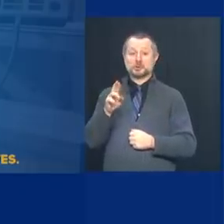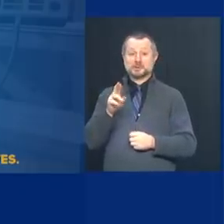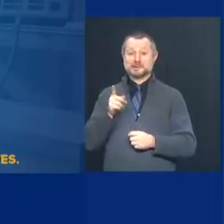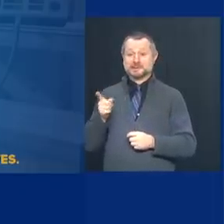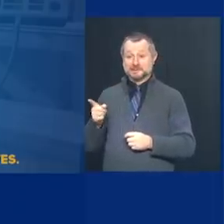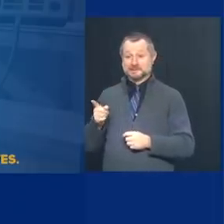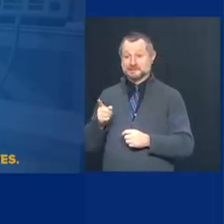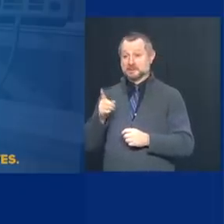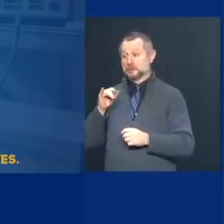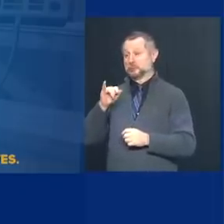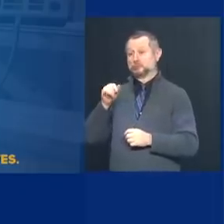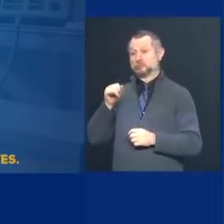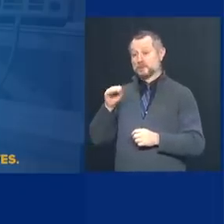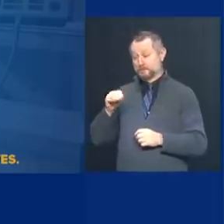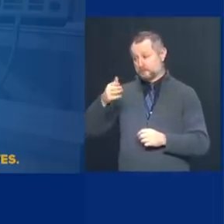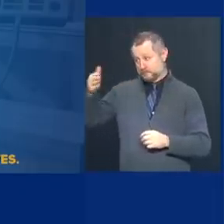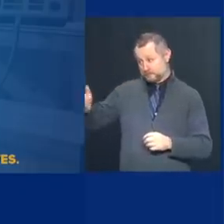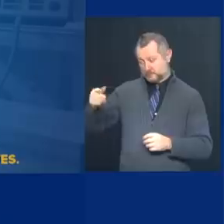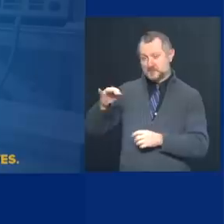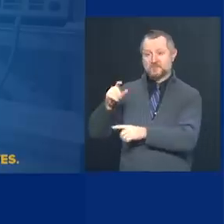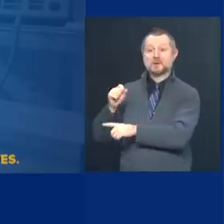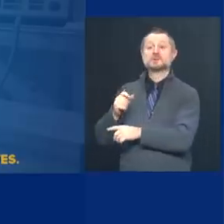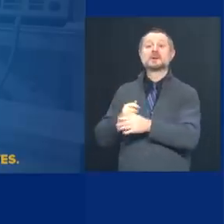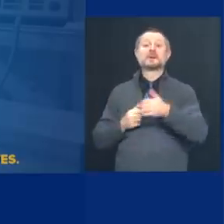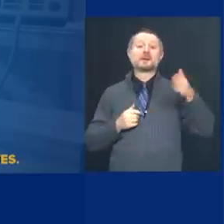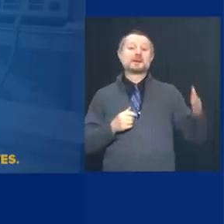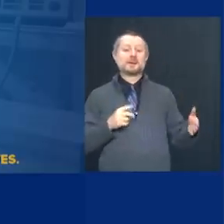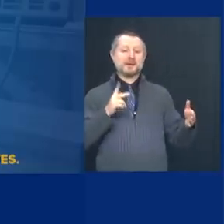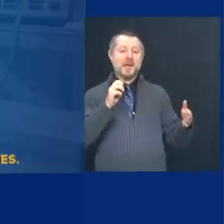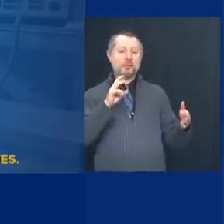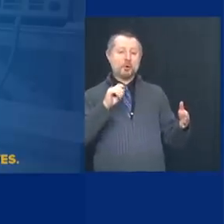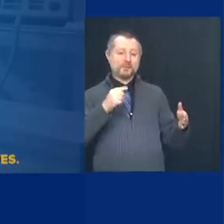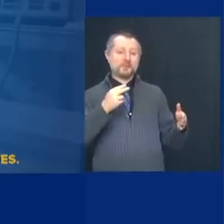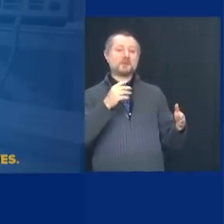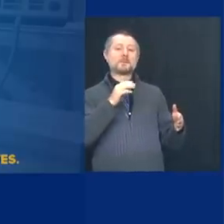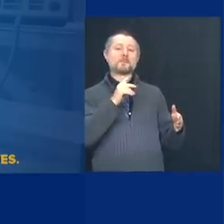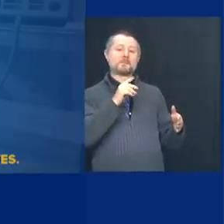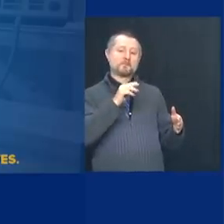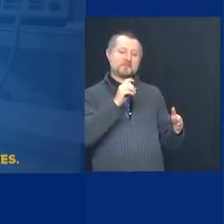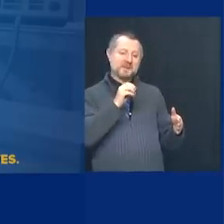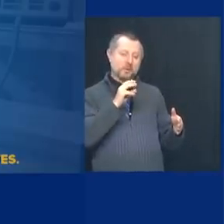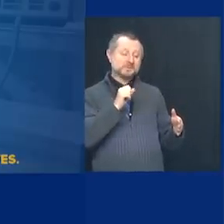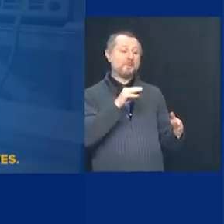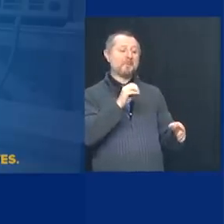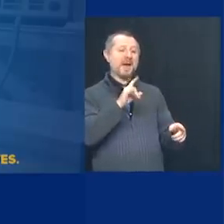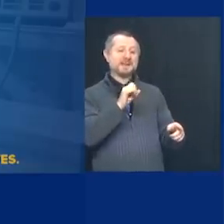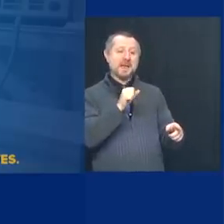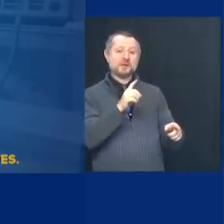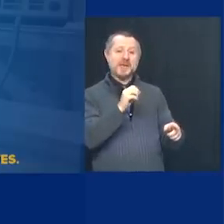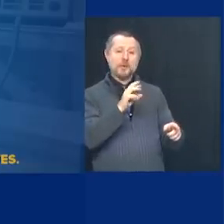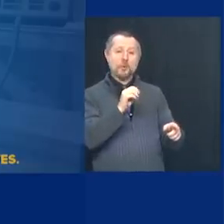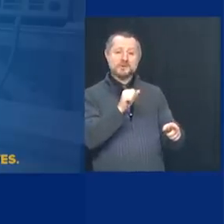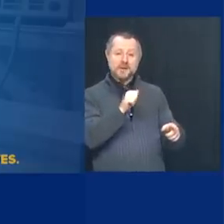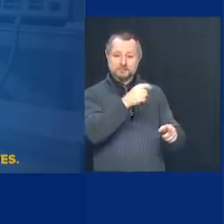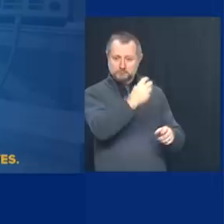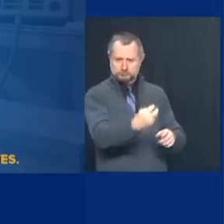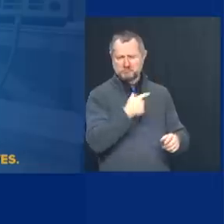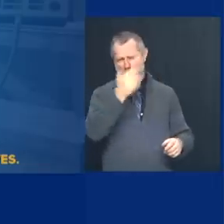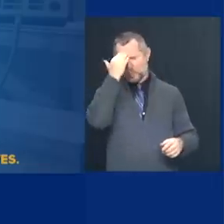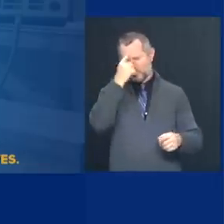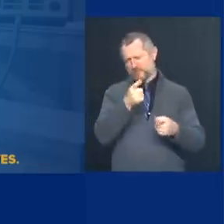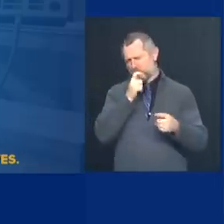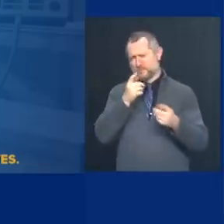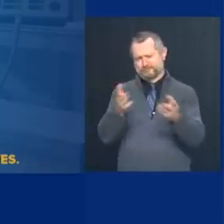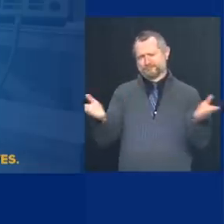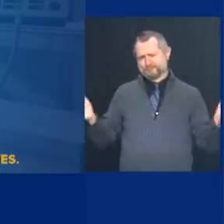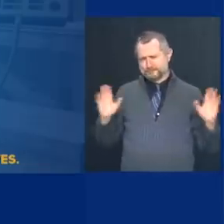his left, Gareth Rhodes to my far right, Melissa DeRosa to my right, you know, Dr. Zucker and Melissa,